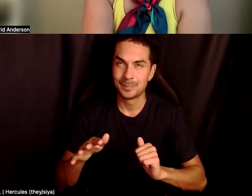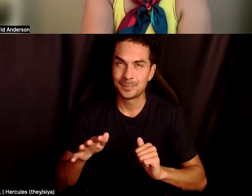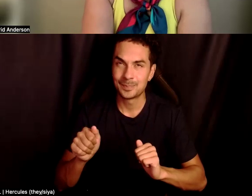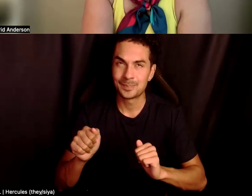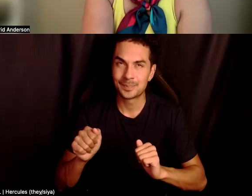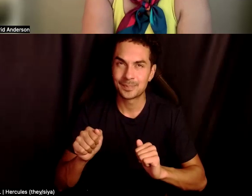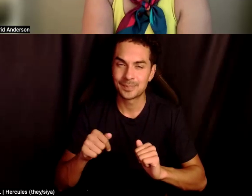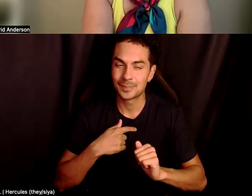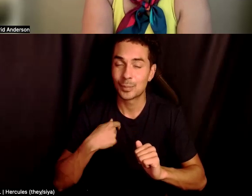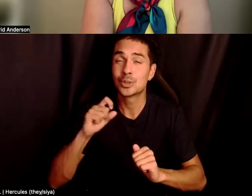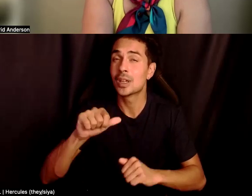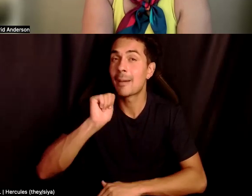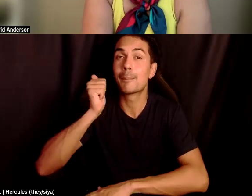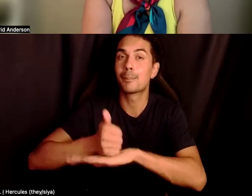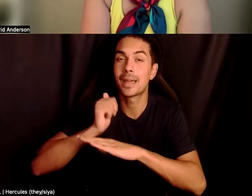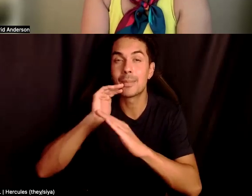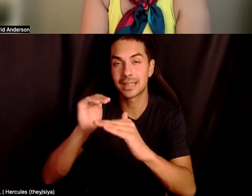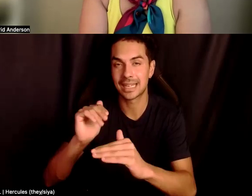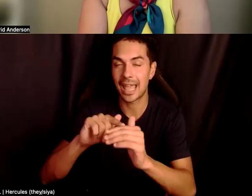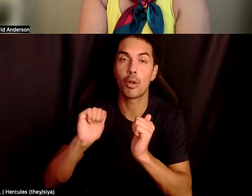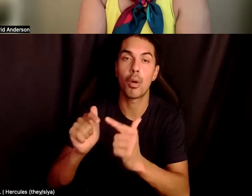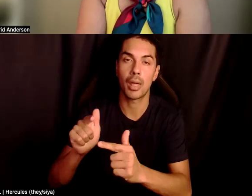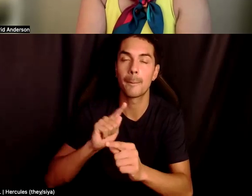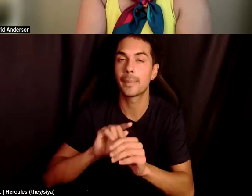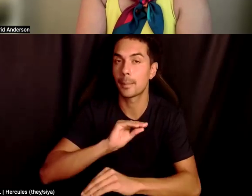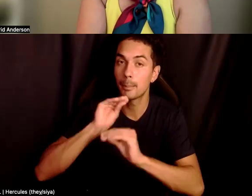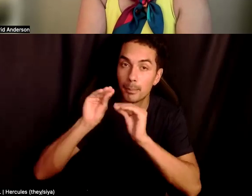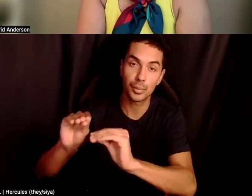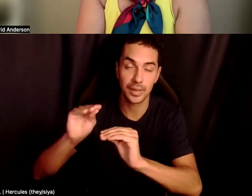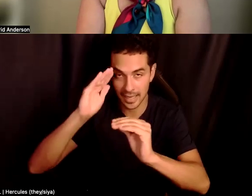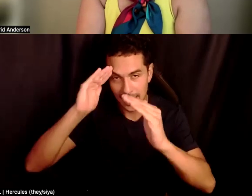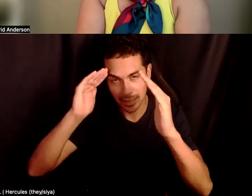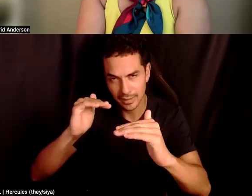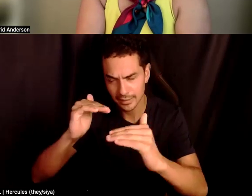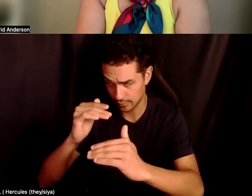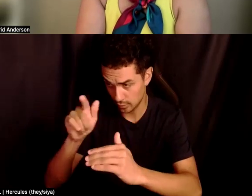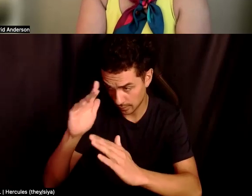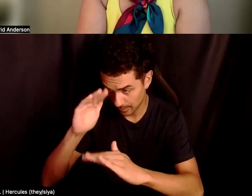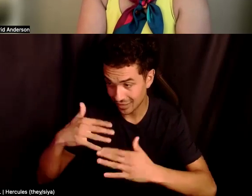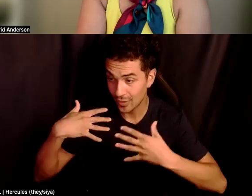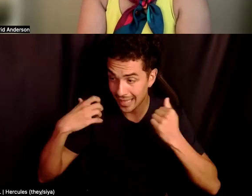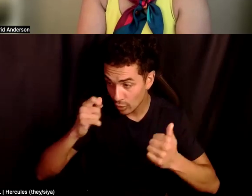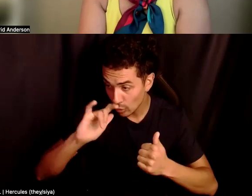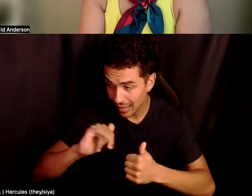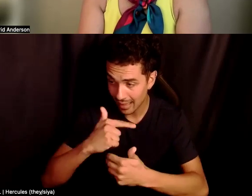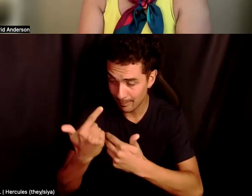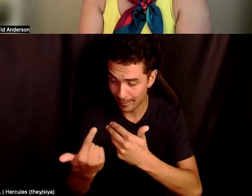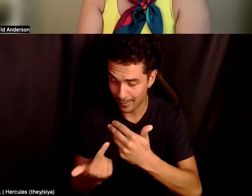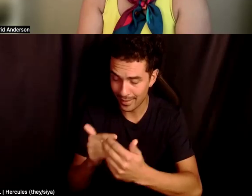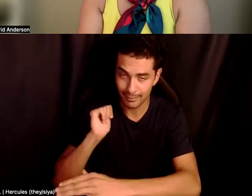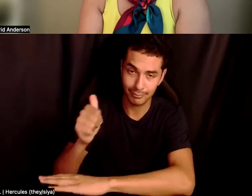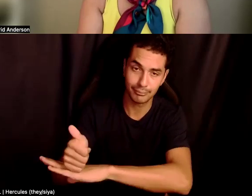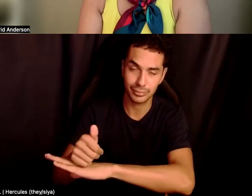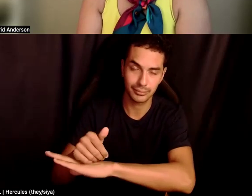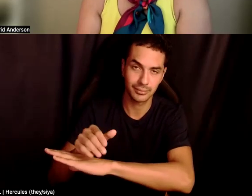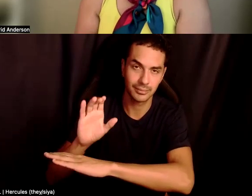or we shouldn't even be placing expectations at all, but putting those expectations of what healing looks like. So really learning from them what, what,